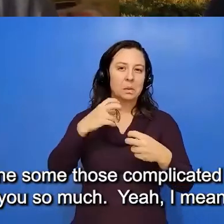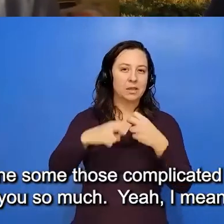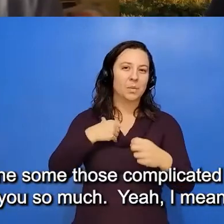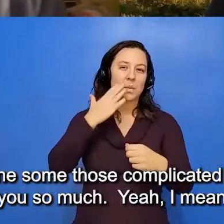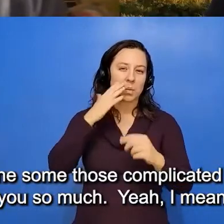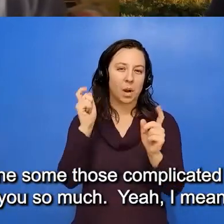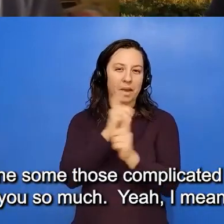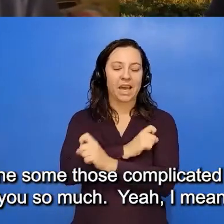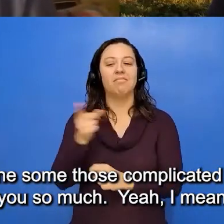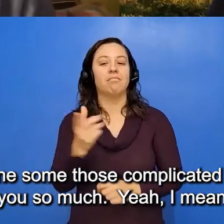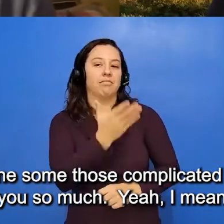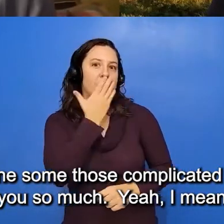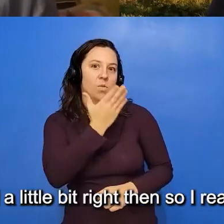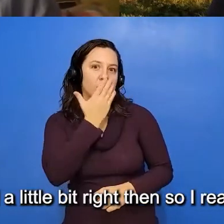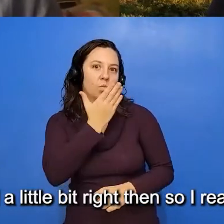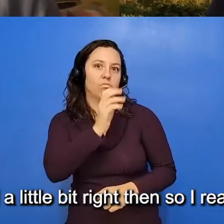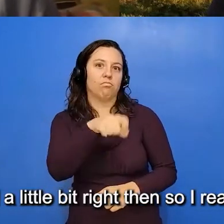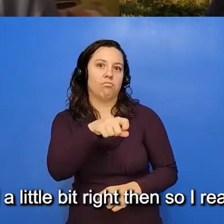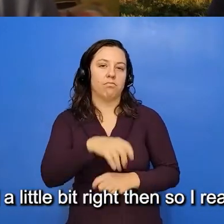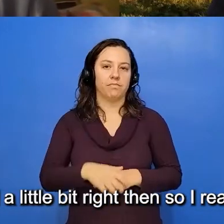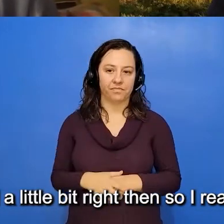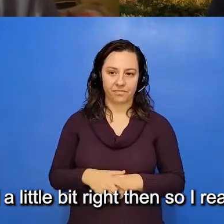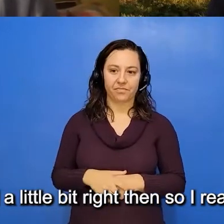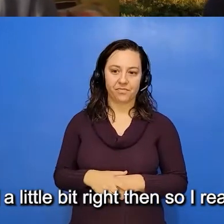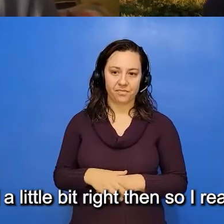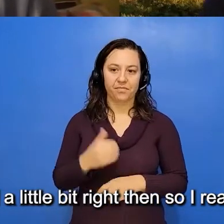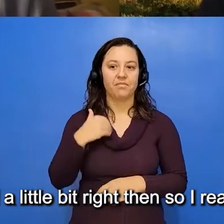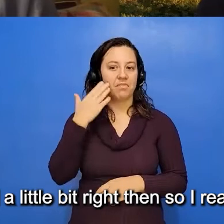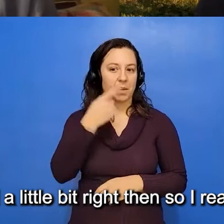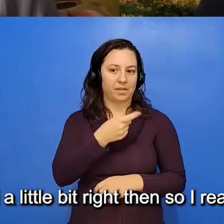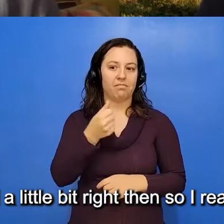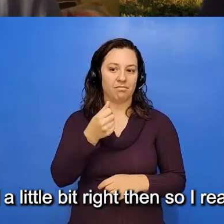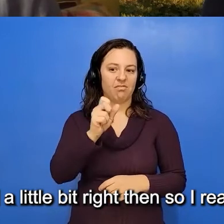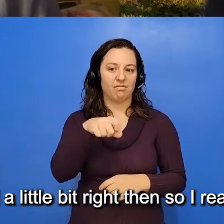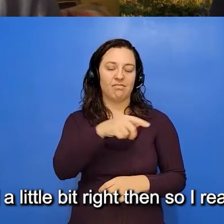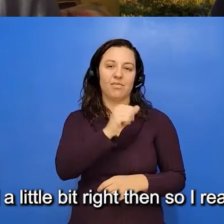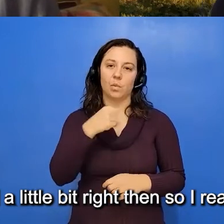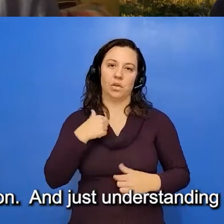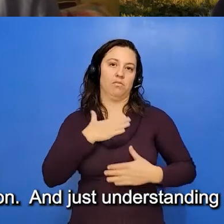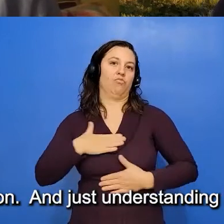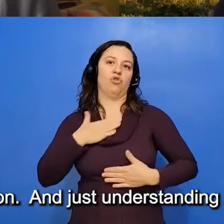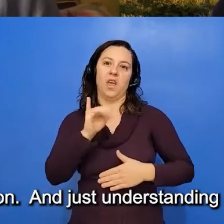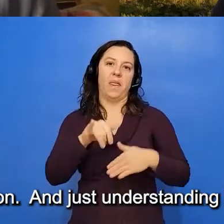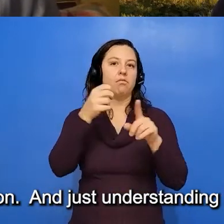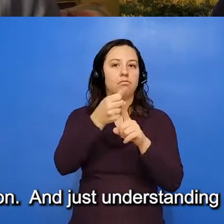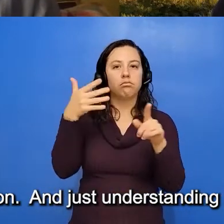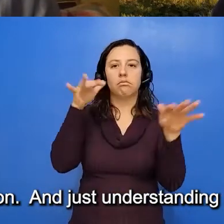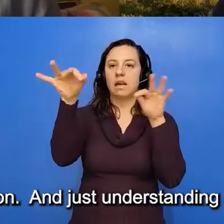Thank you so much. Yeah, I mean, I just learned a little bit right then. So I really appreciate that explanation